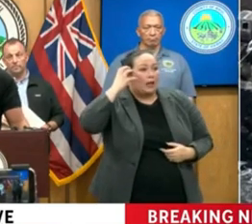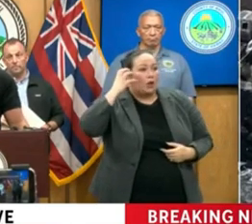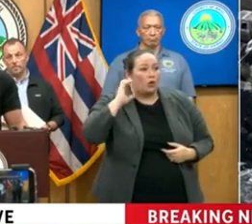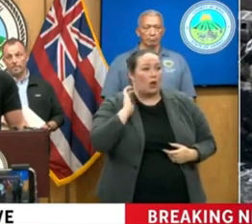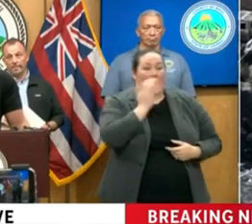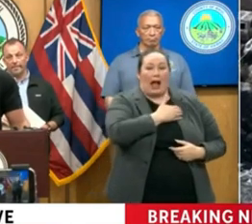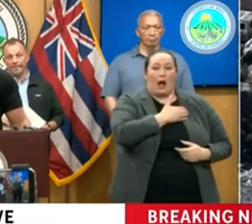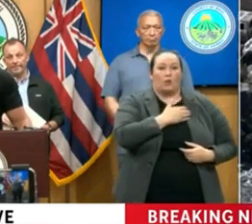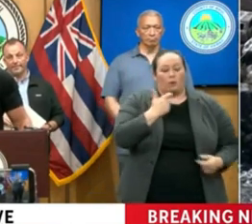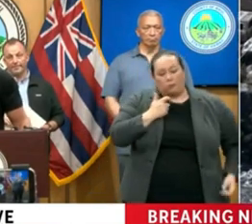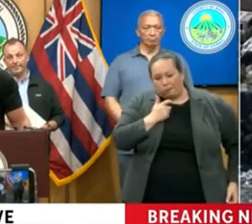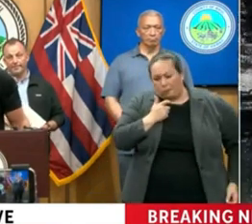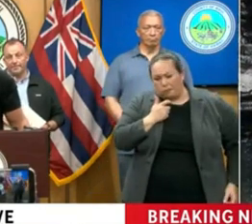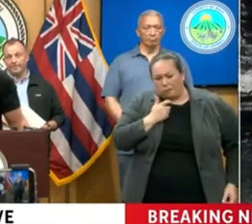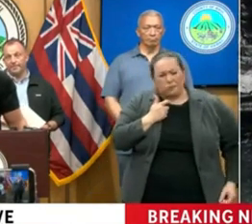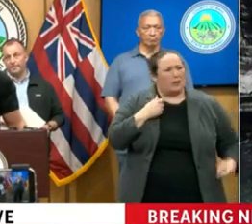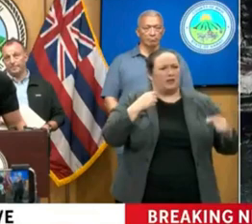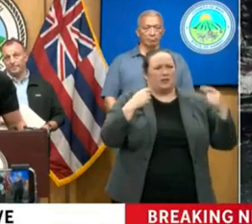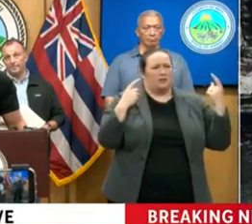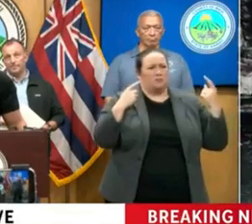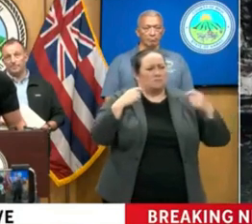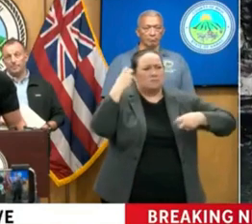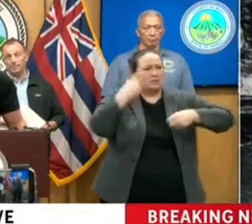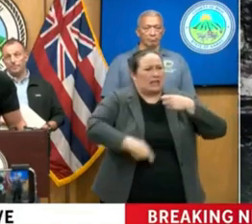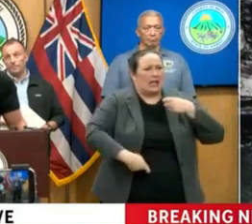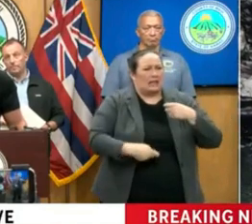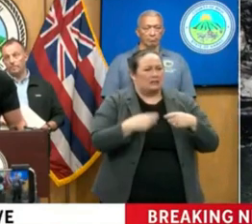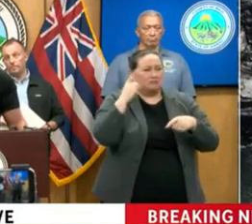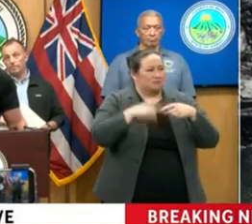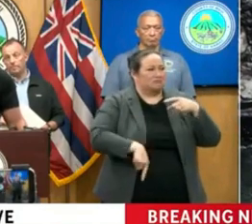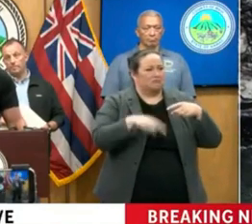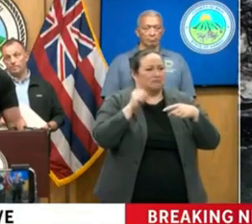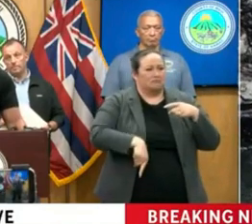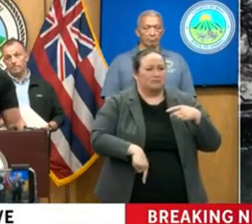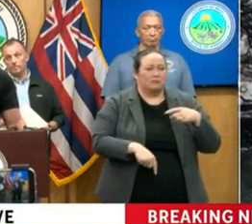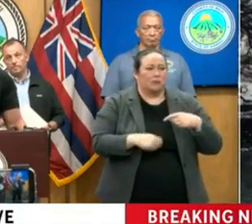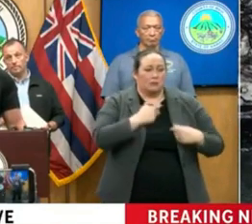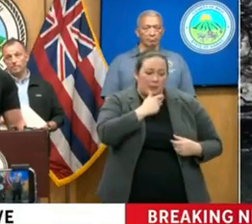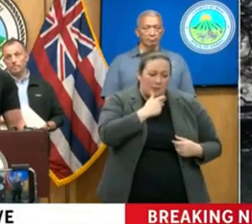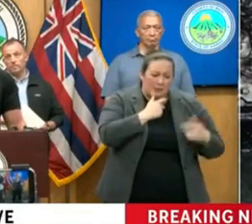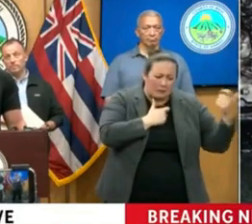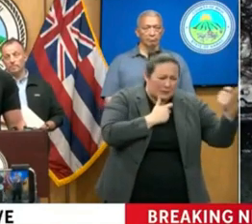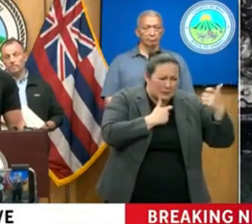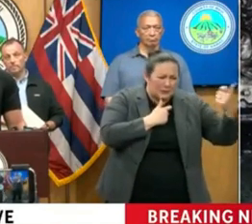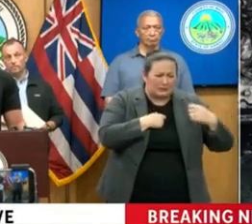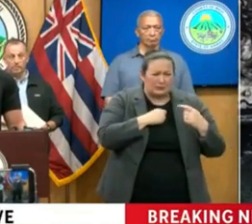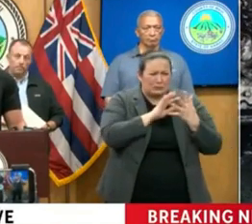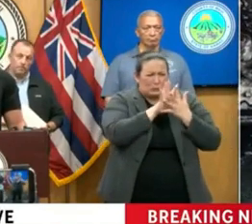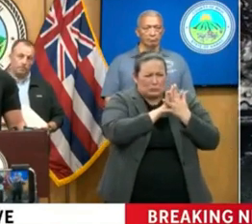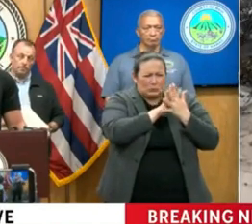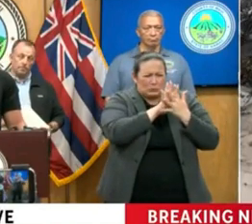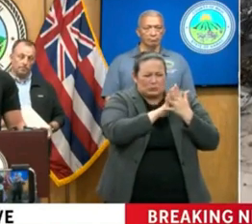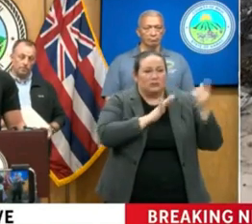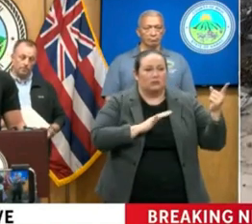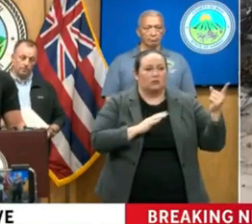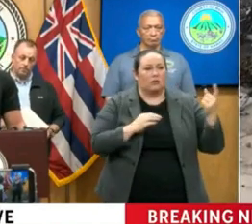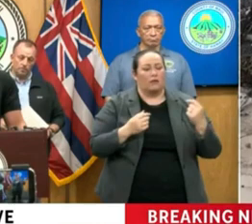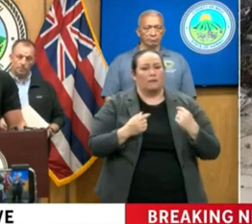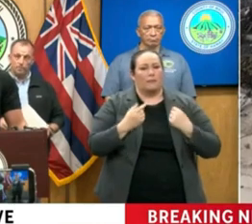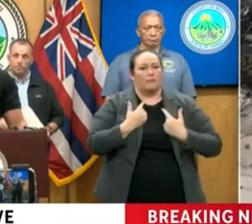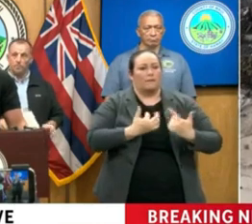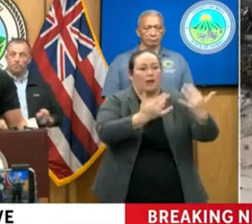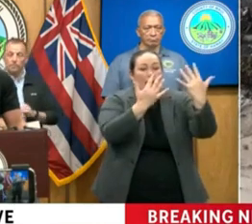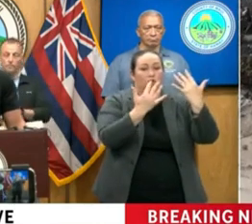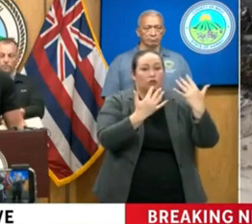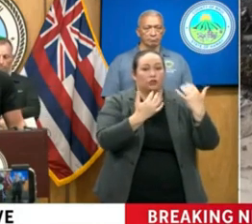Our PAC sets, we're having a hard time getting through on that. The fire burned two